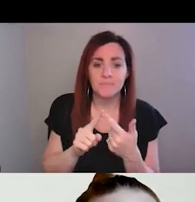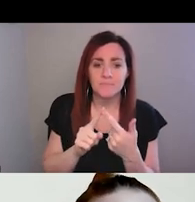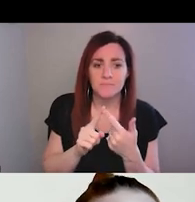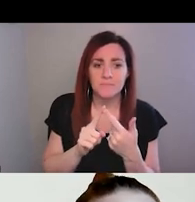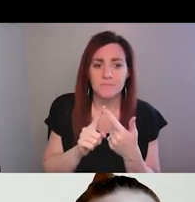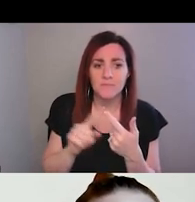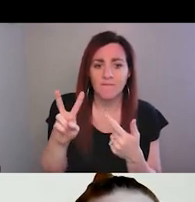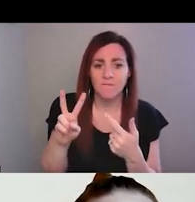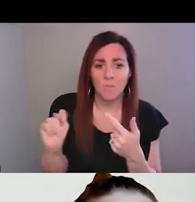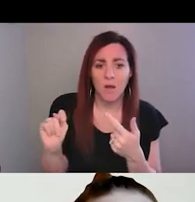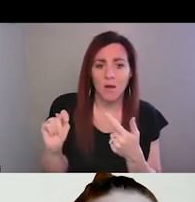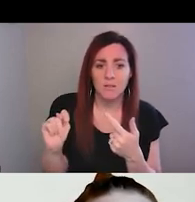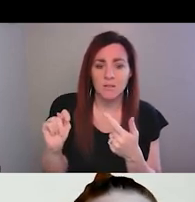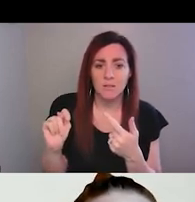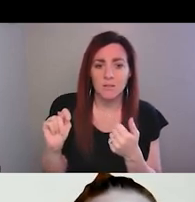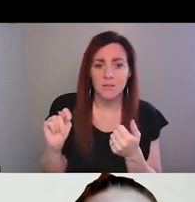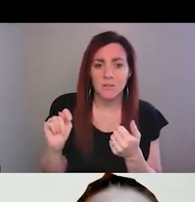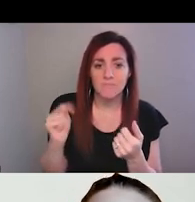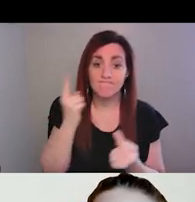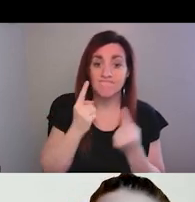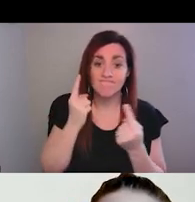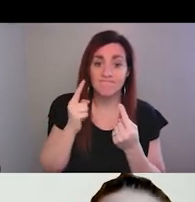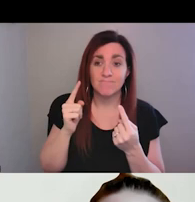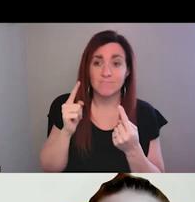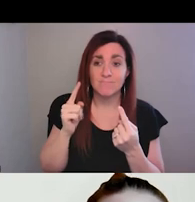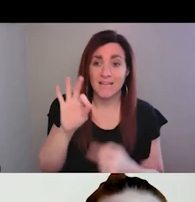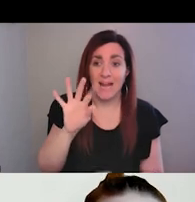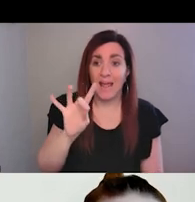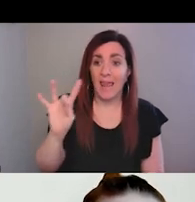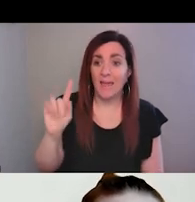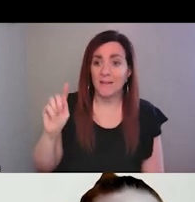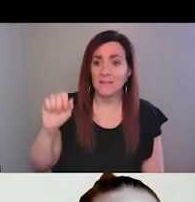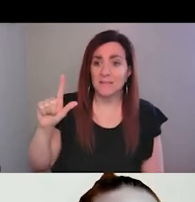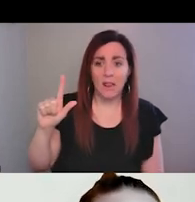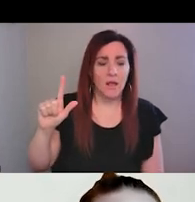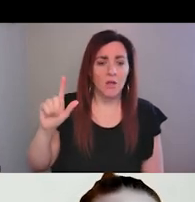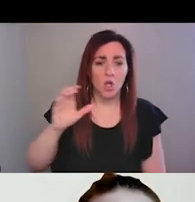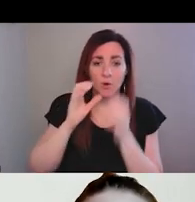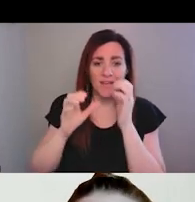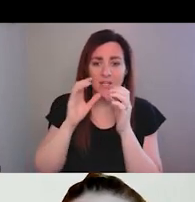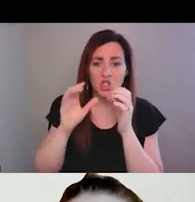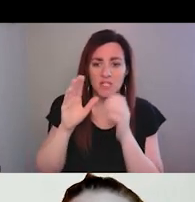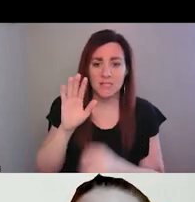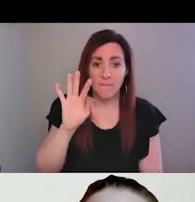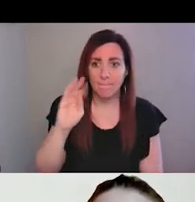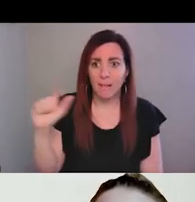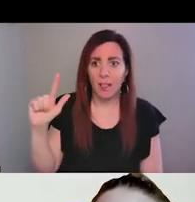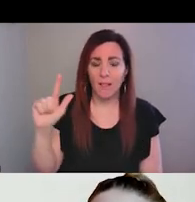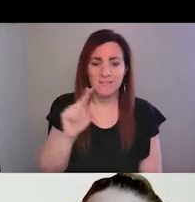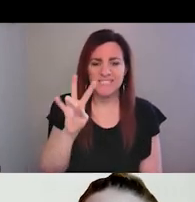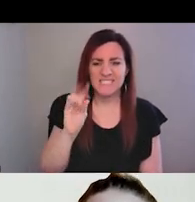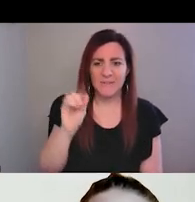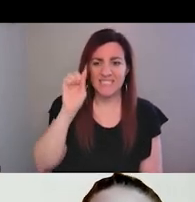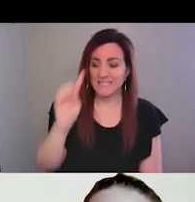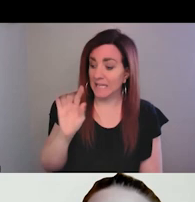uh, Vermont right now is actually considering a 988 telecommunications fee bill. Um, it's a 70 cent fee, but that would